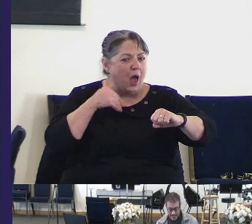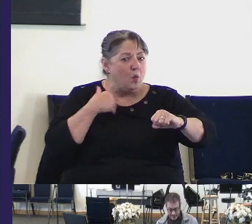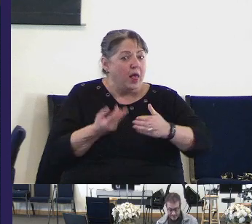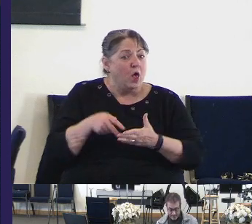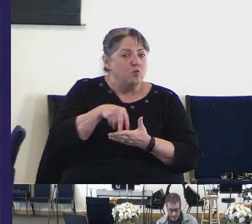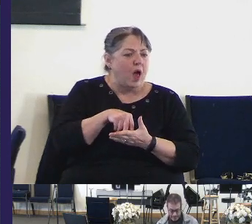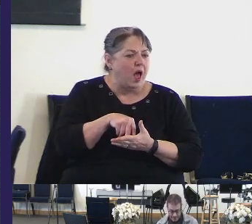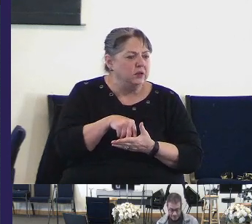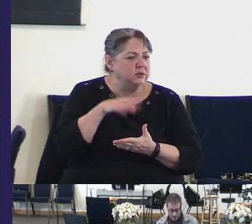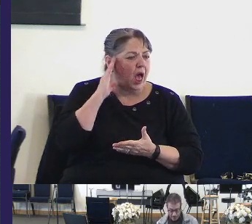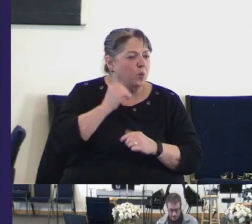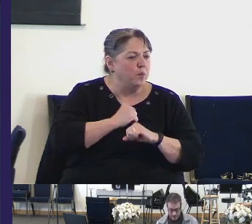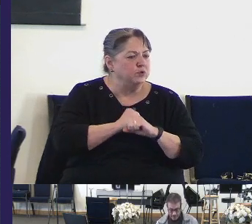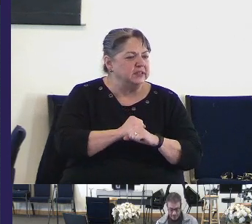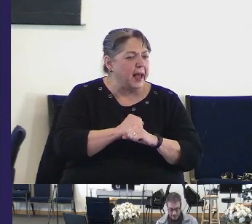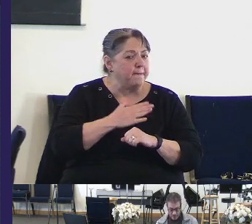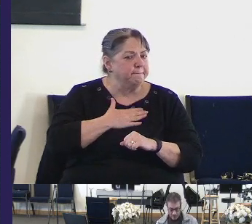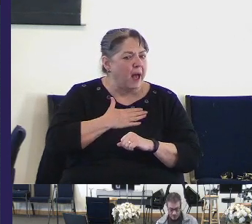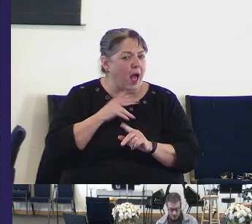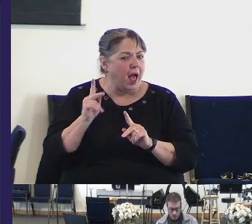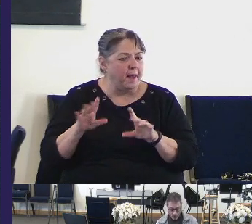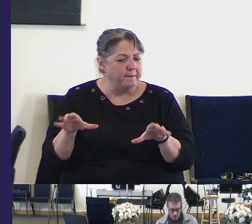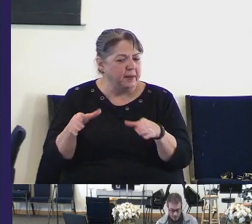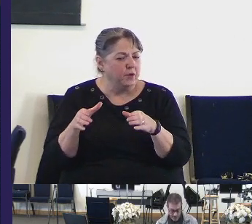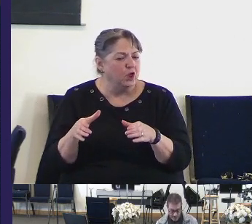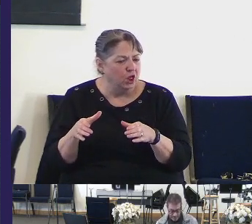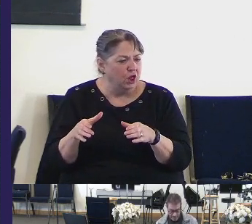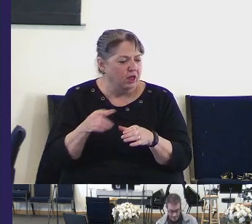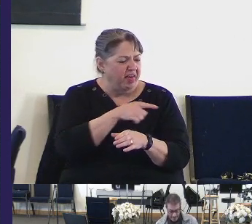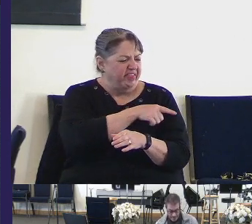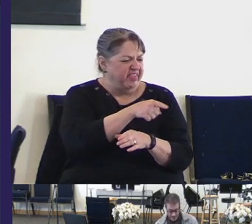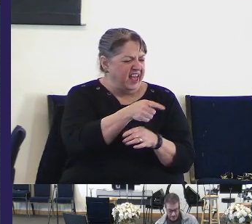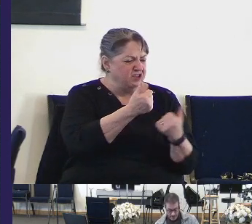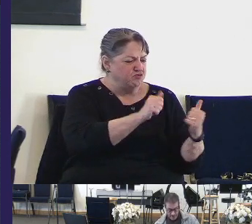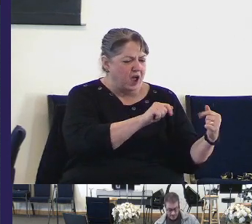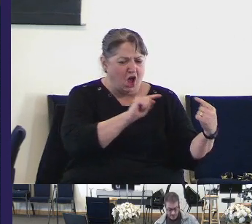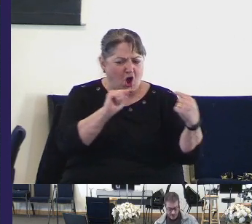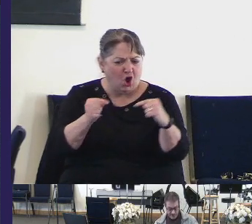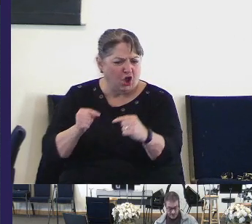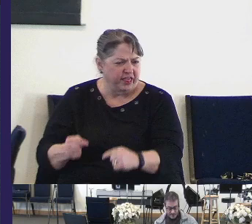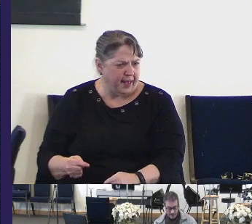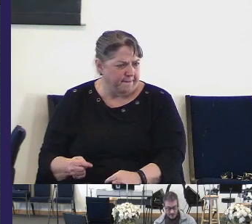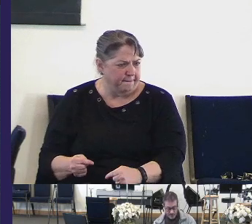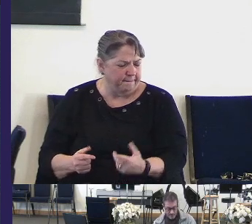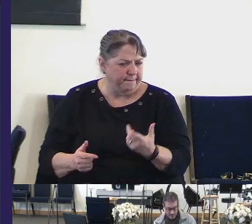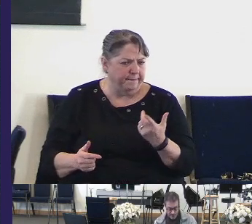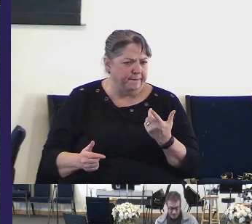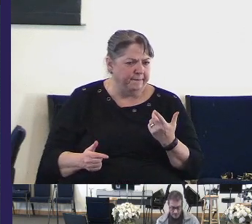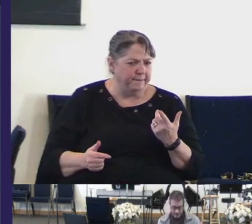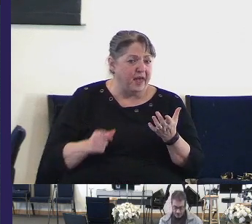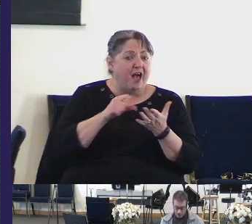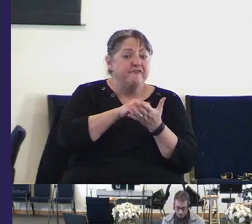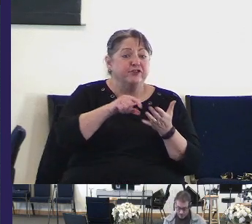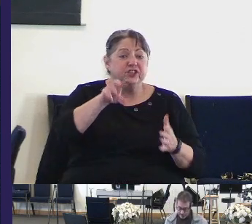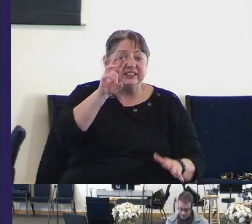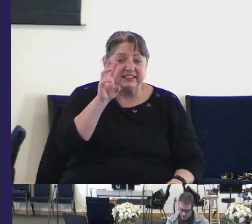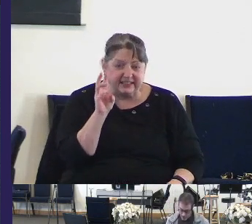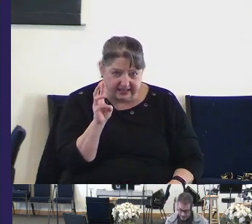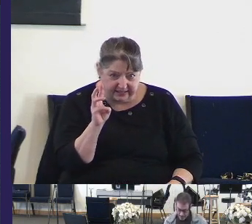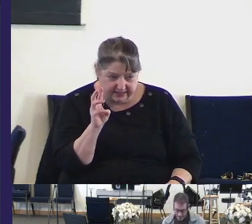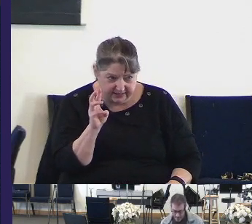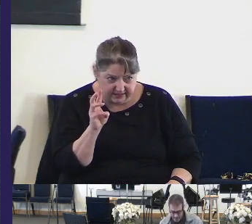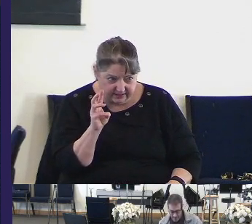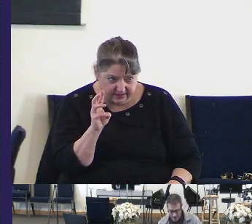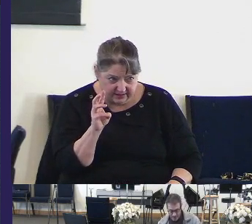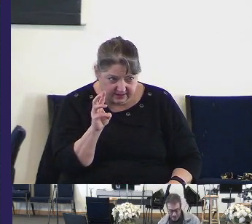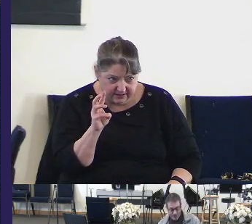protect them my people from those who hurt them verse six the psalmist picks up and the words of the Lord